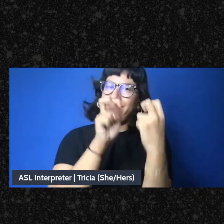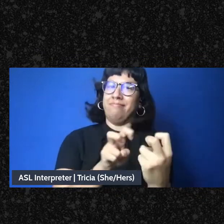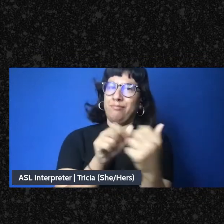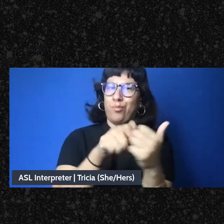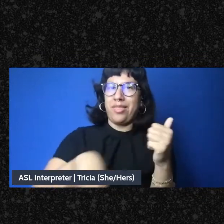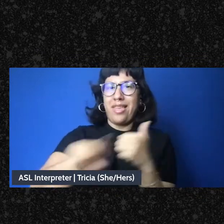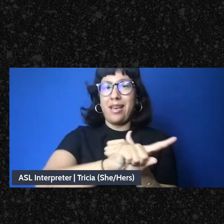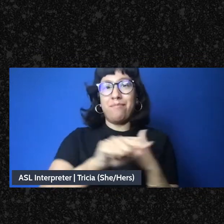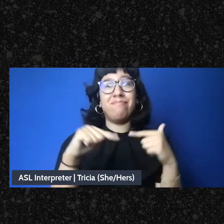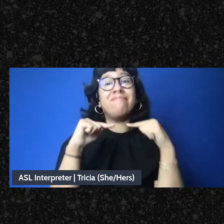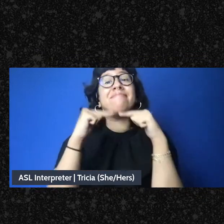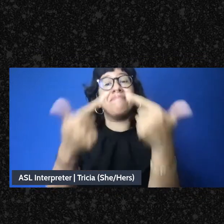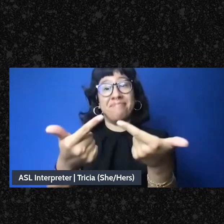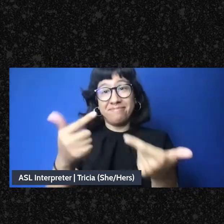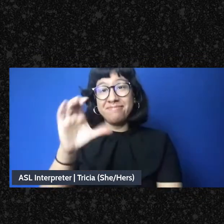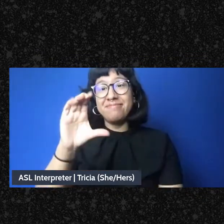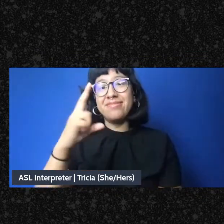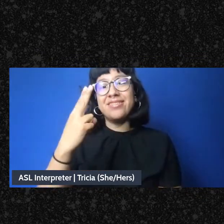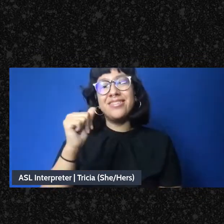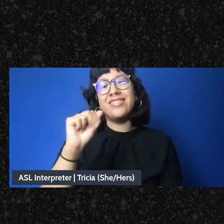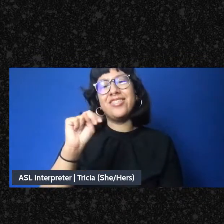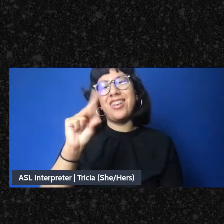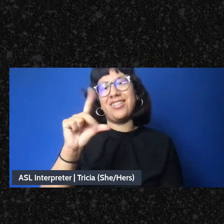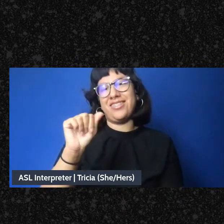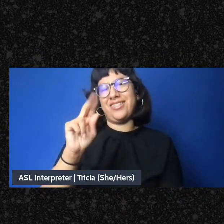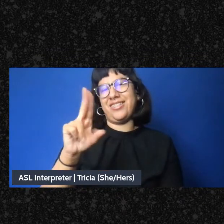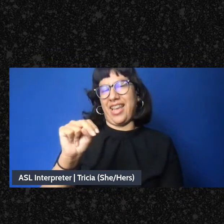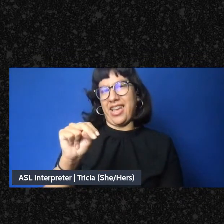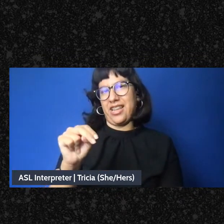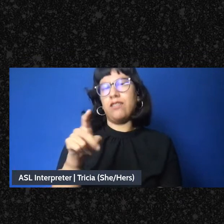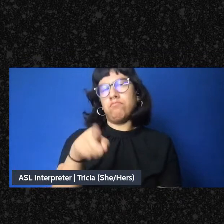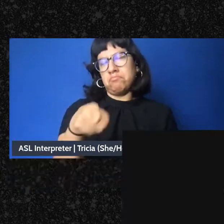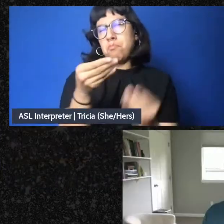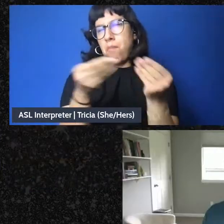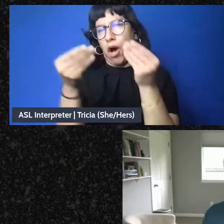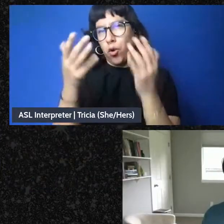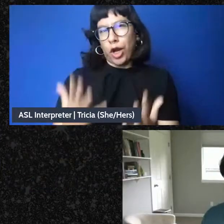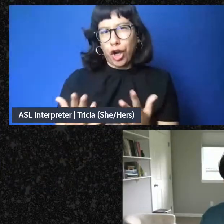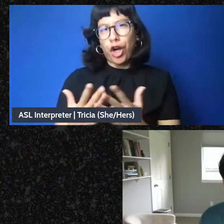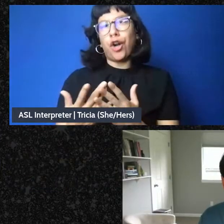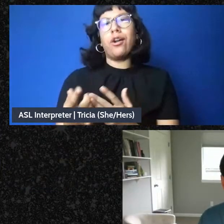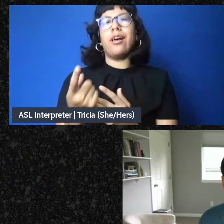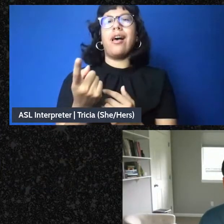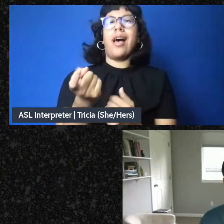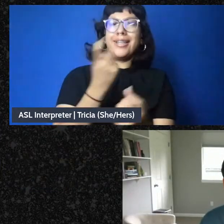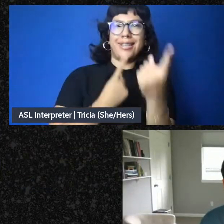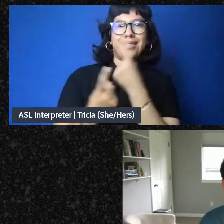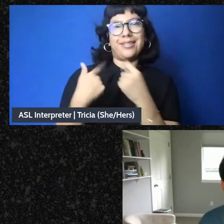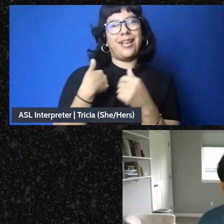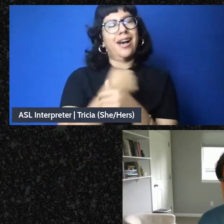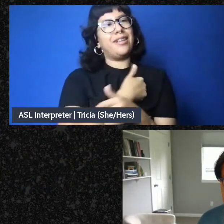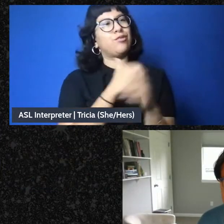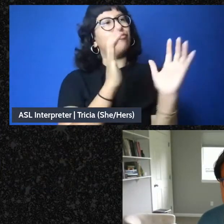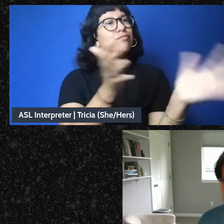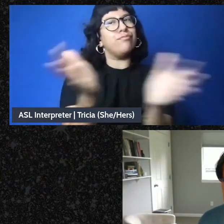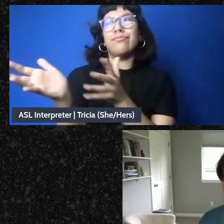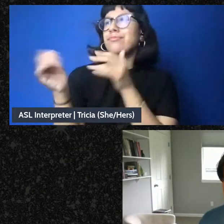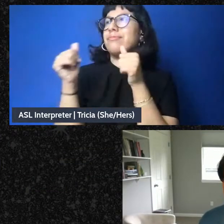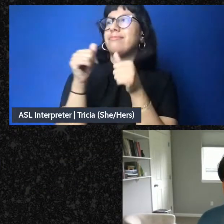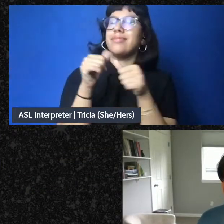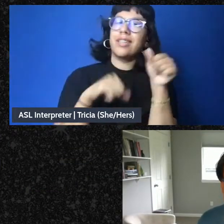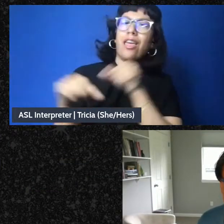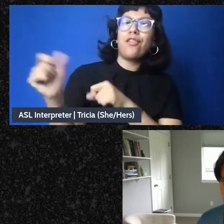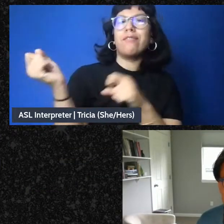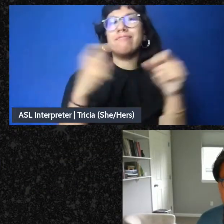So I'll turn it back to Chunden to get us going. He's going to ask each of us a question and then we're all going to talk together. And then we're going to